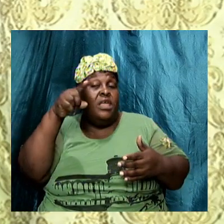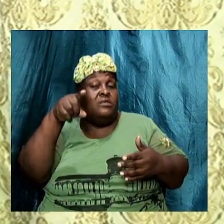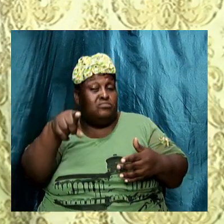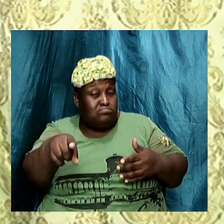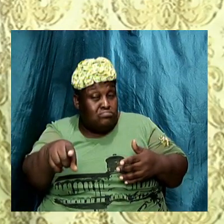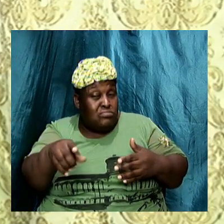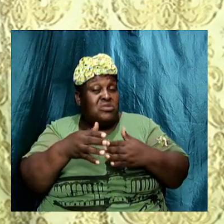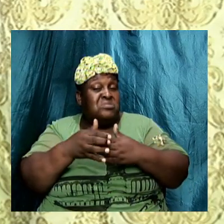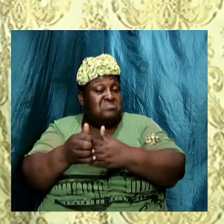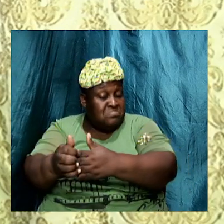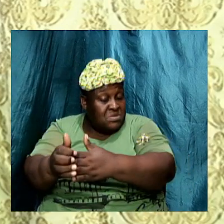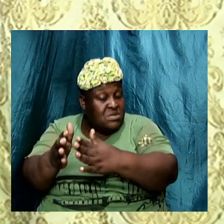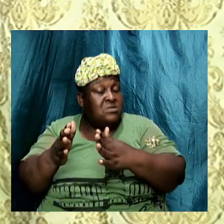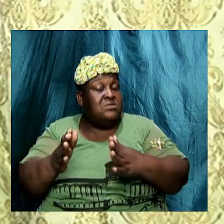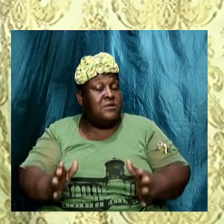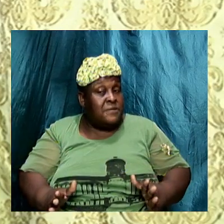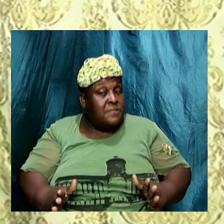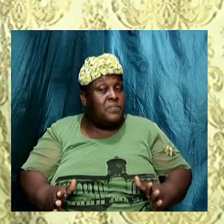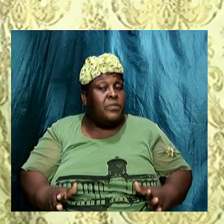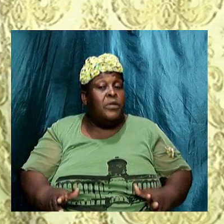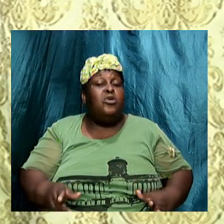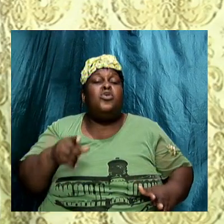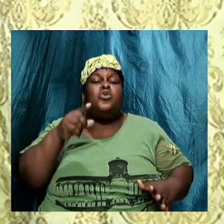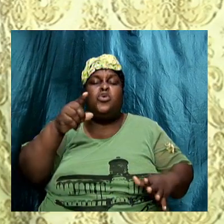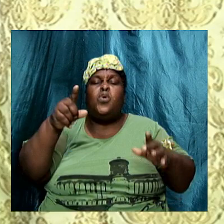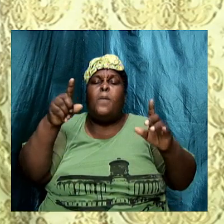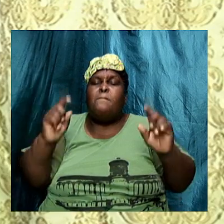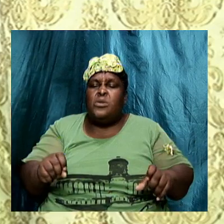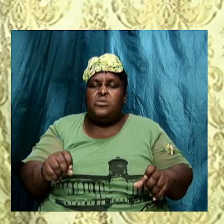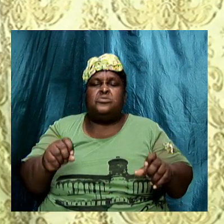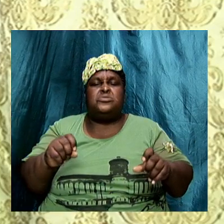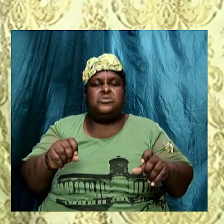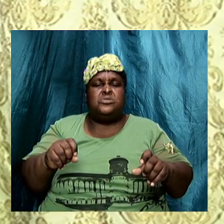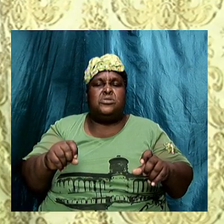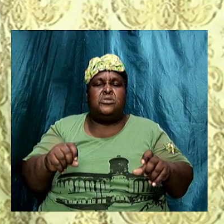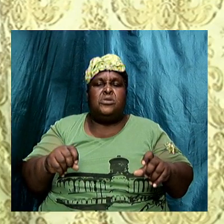leader You must lead by example